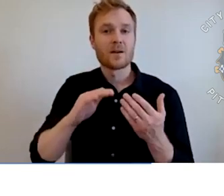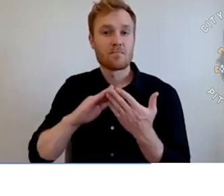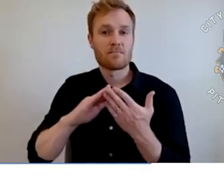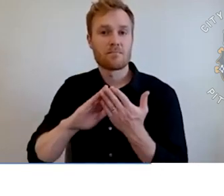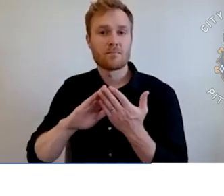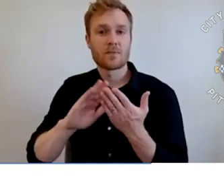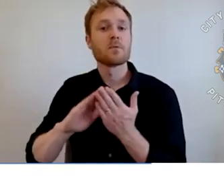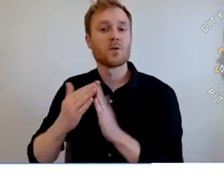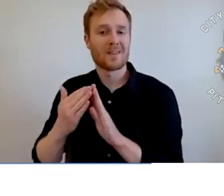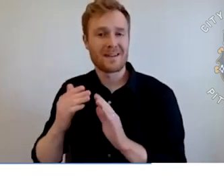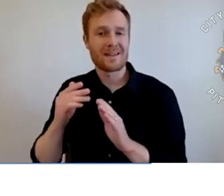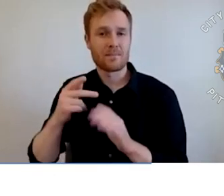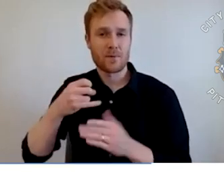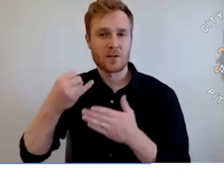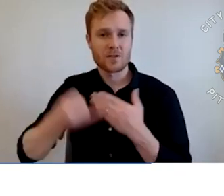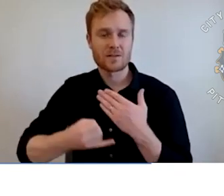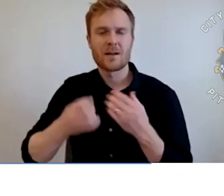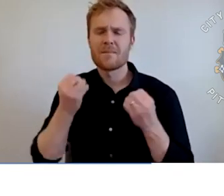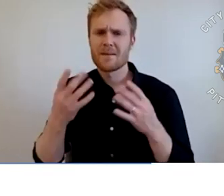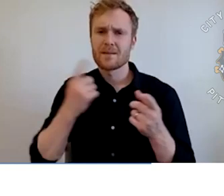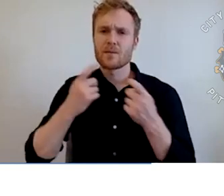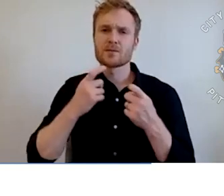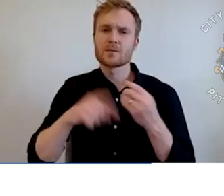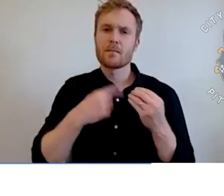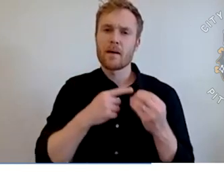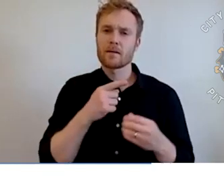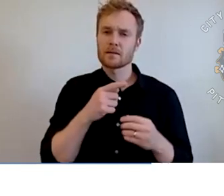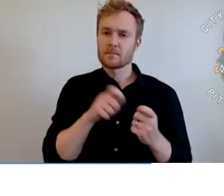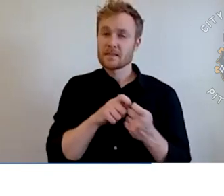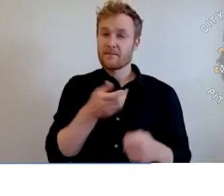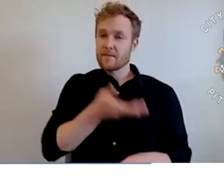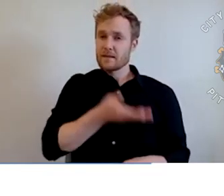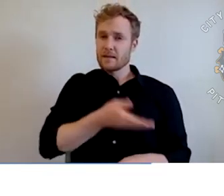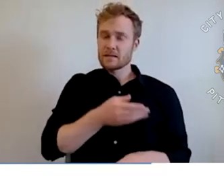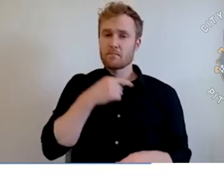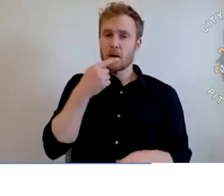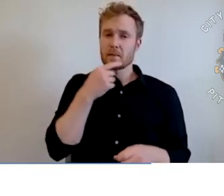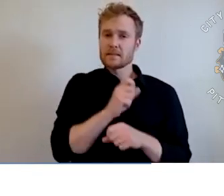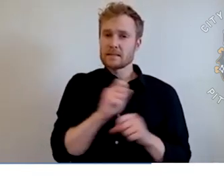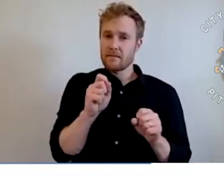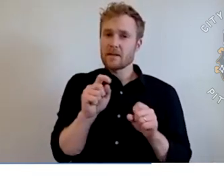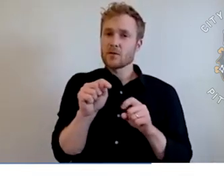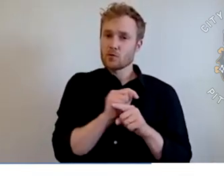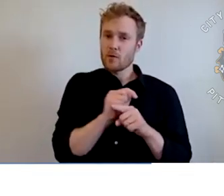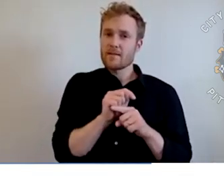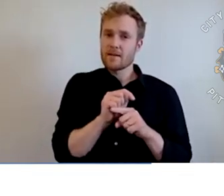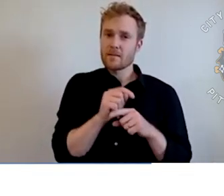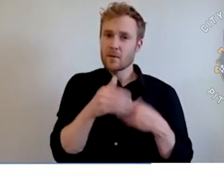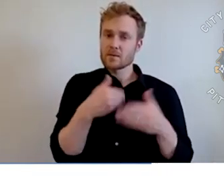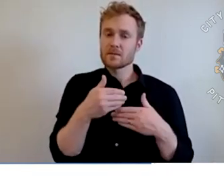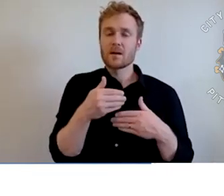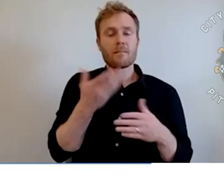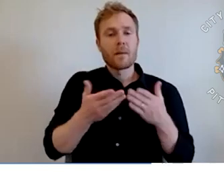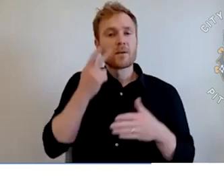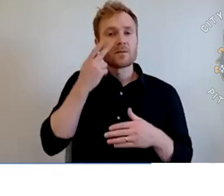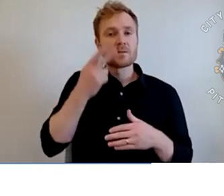related specifically to this, the Public Safety Training Facility Project. You may have seen it in the 2019 or 2020 budget. It's important